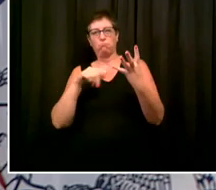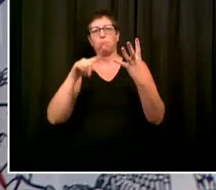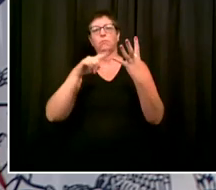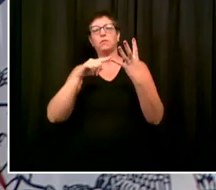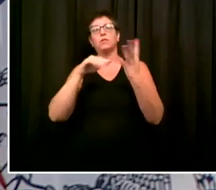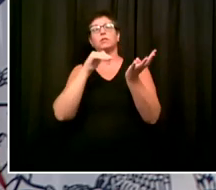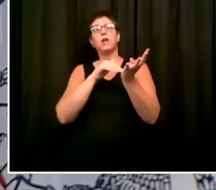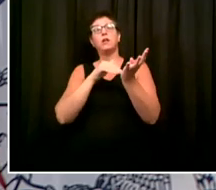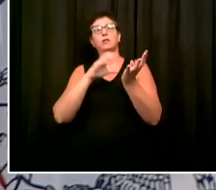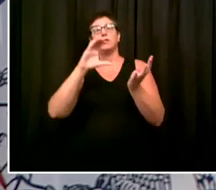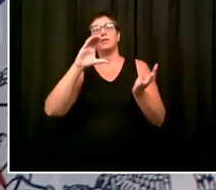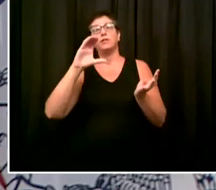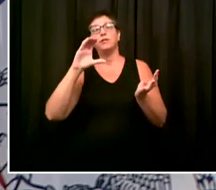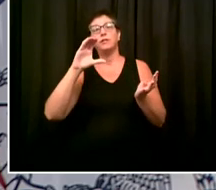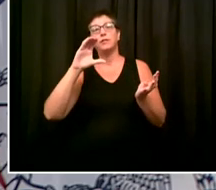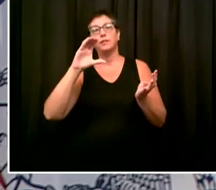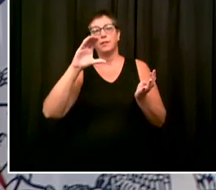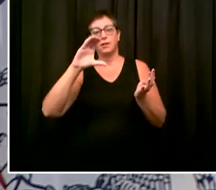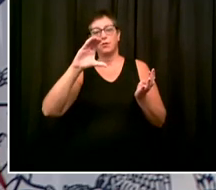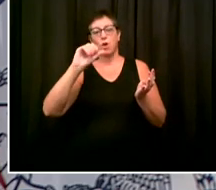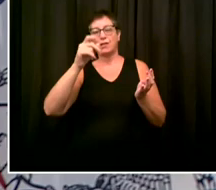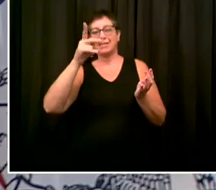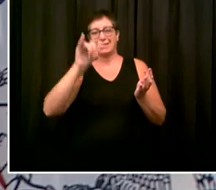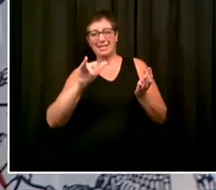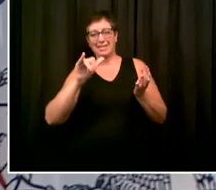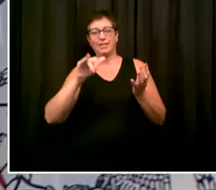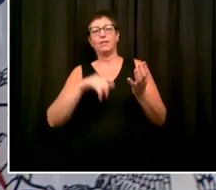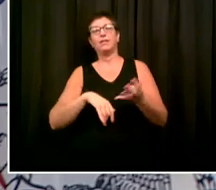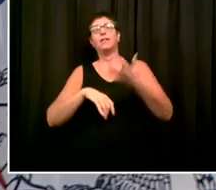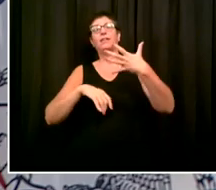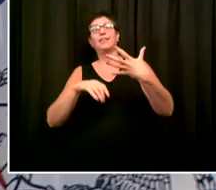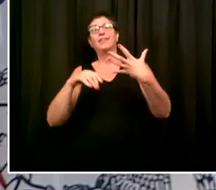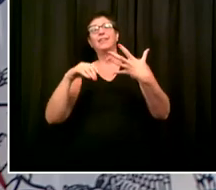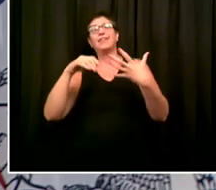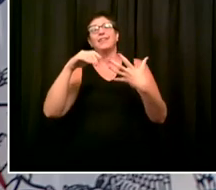With that, we'll go to Rich Lamb from WCBS Radio.